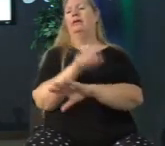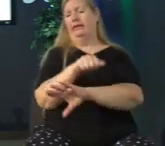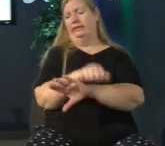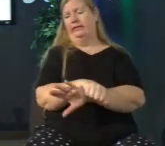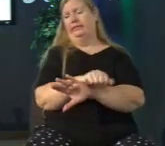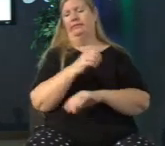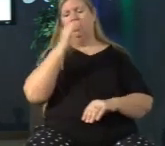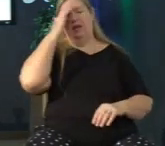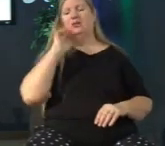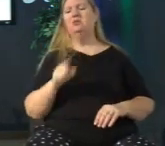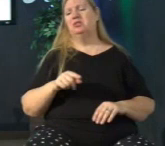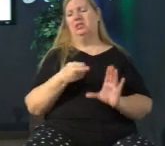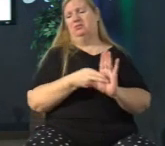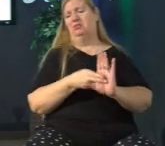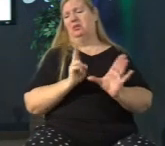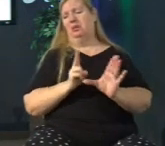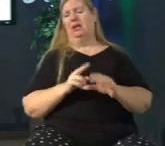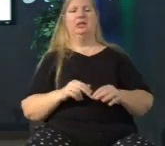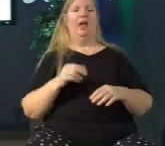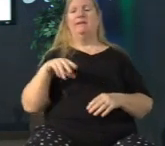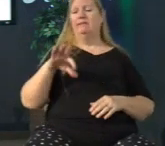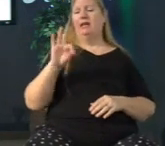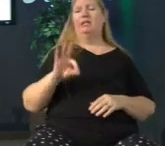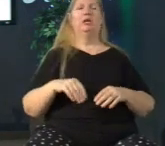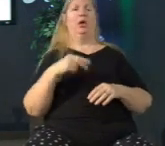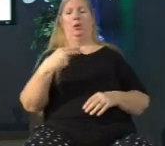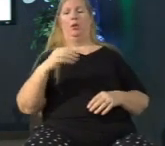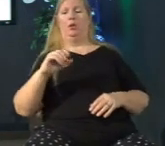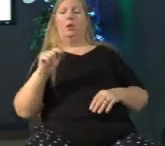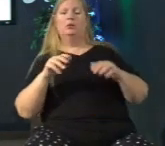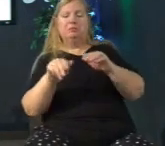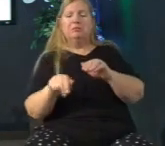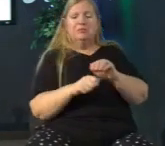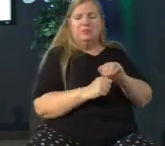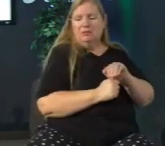and we should just crawl back into our hole and be forgotten